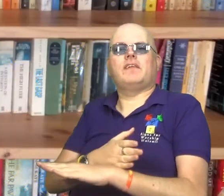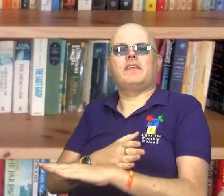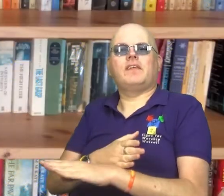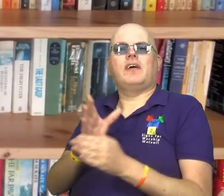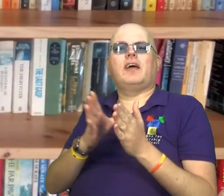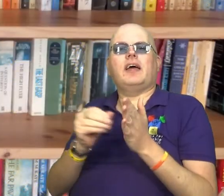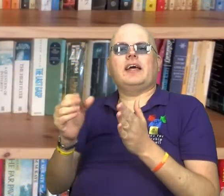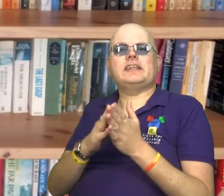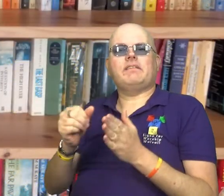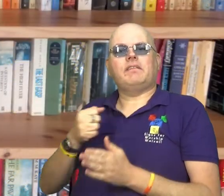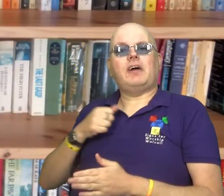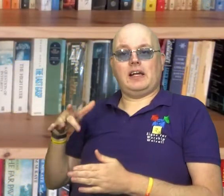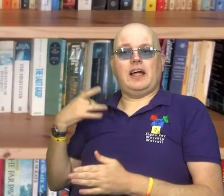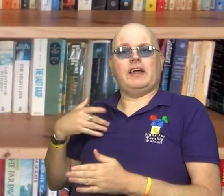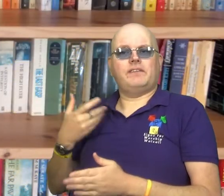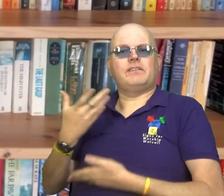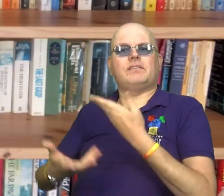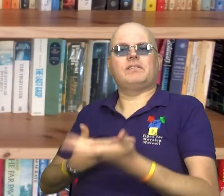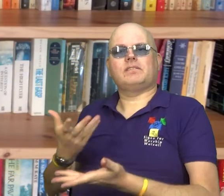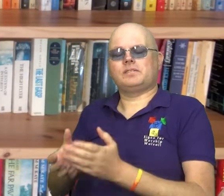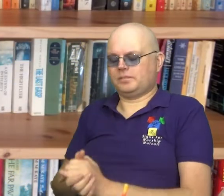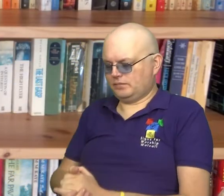first, let me give you an example from my life.